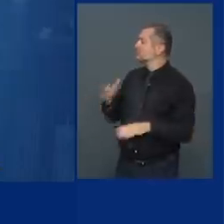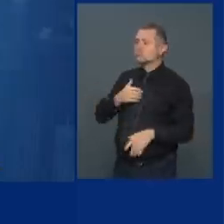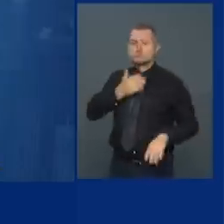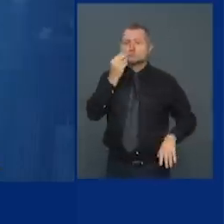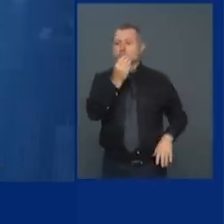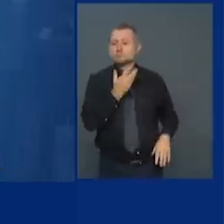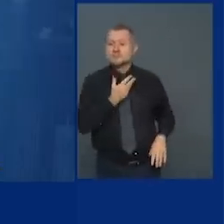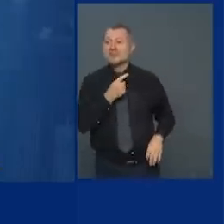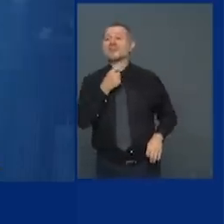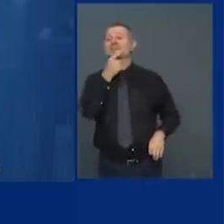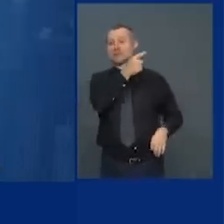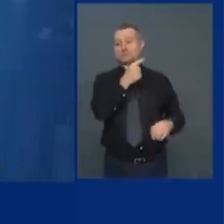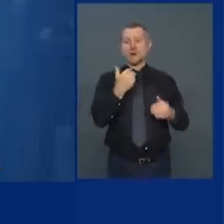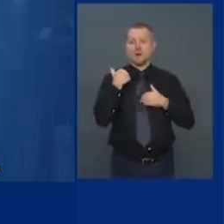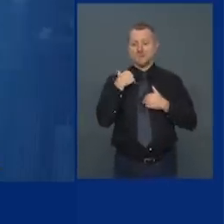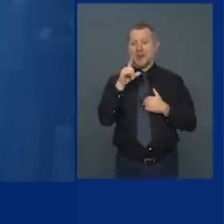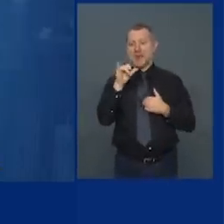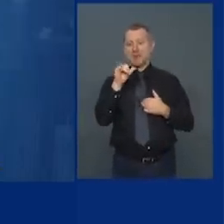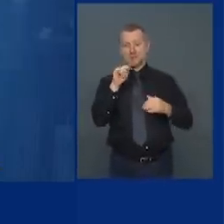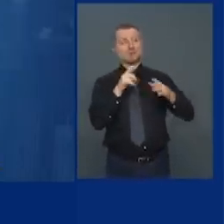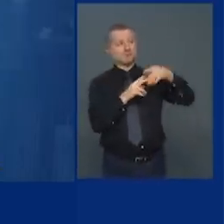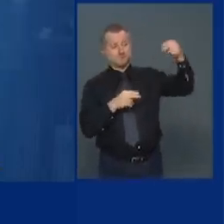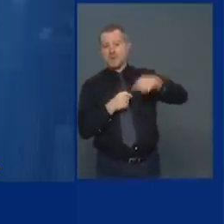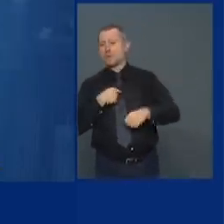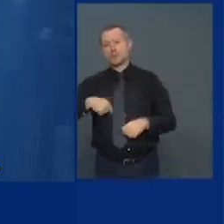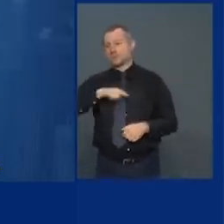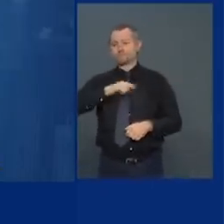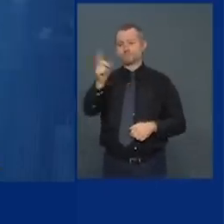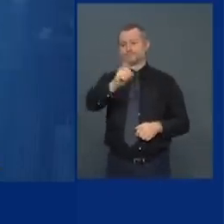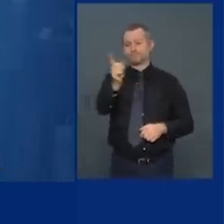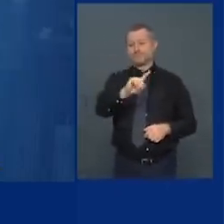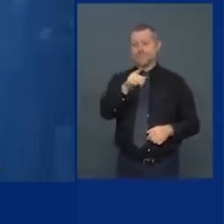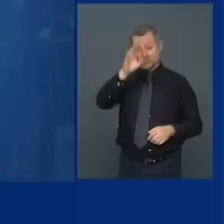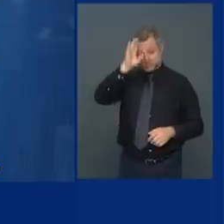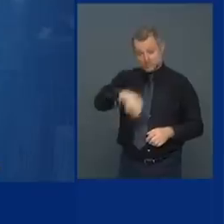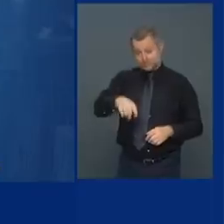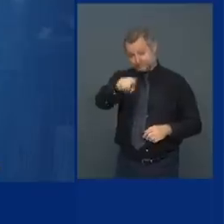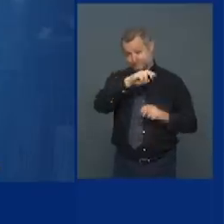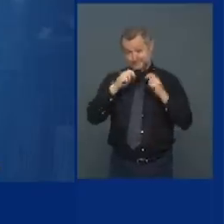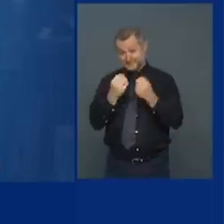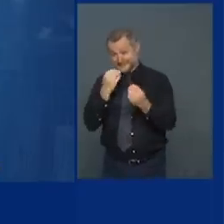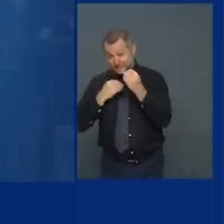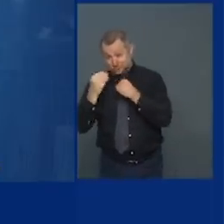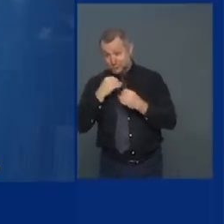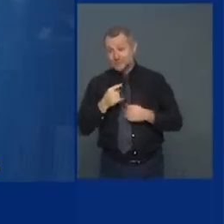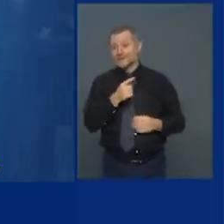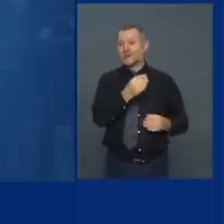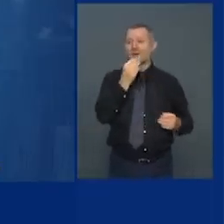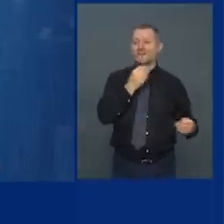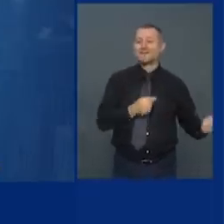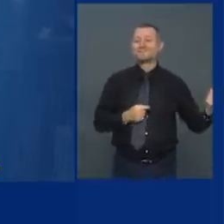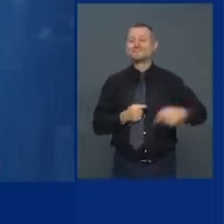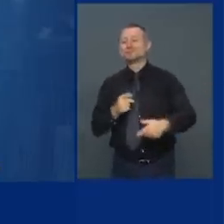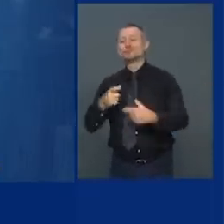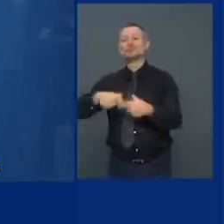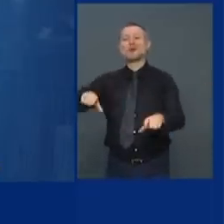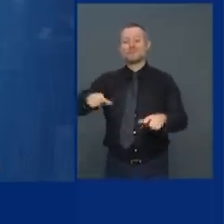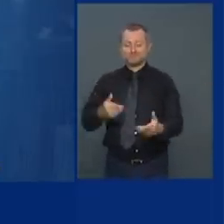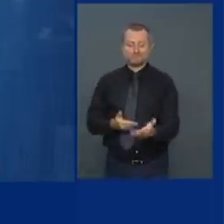not us you know when you're at a dinner table and they put down a check and you're there with a number of people